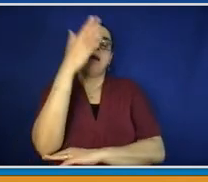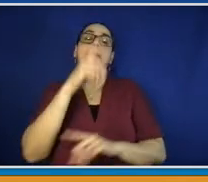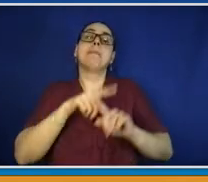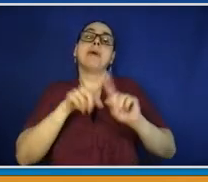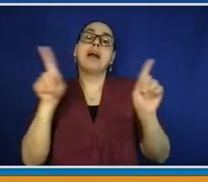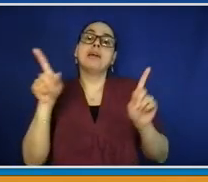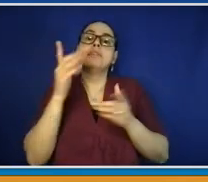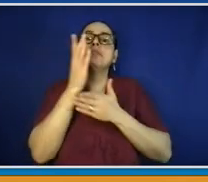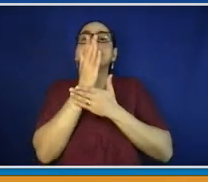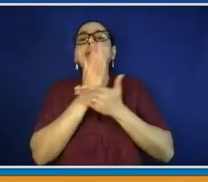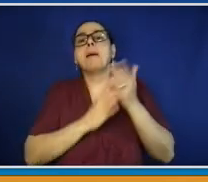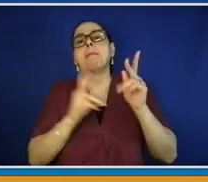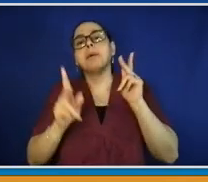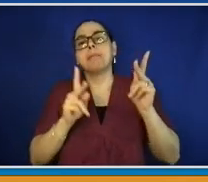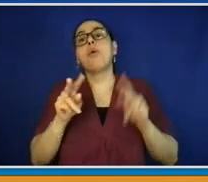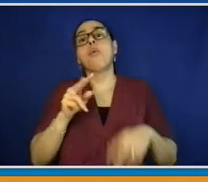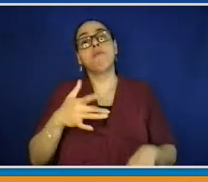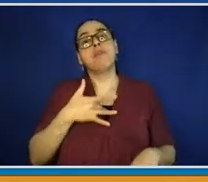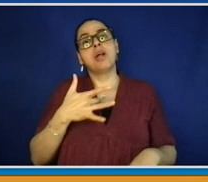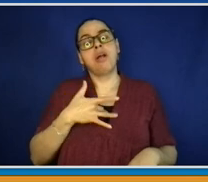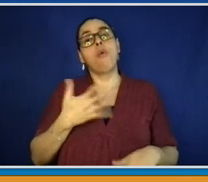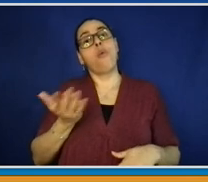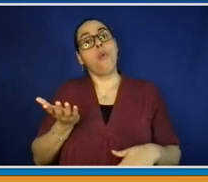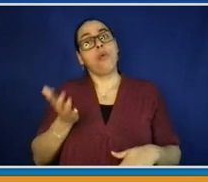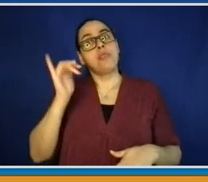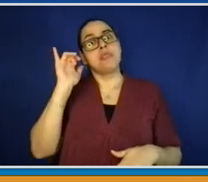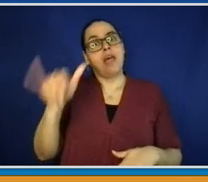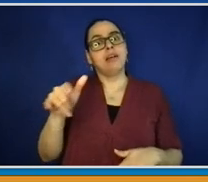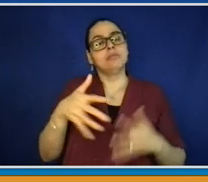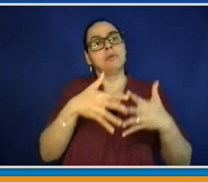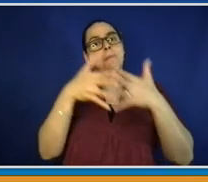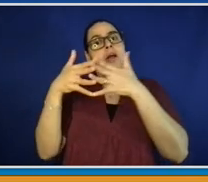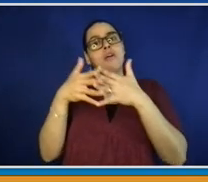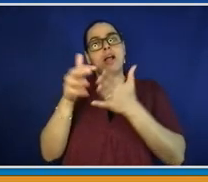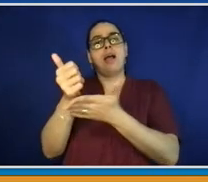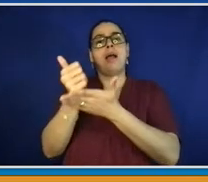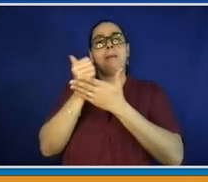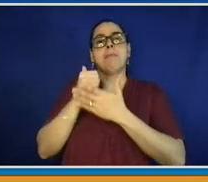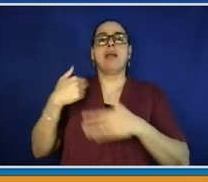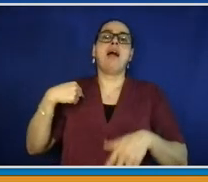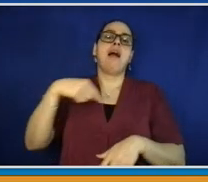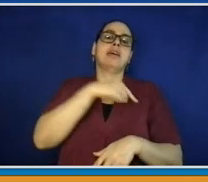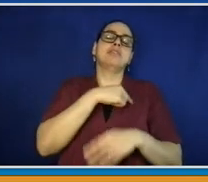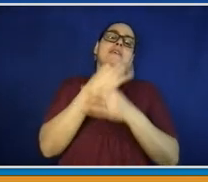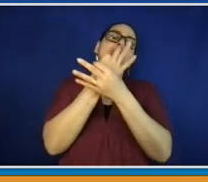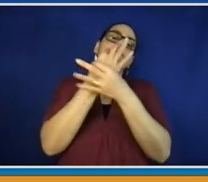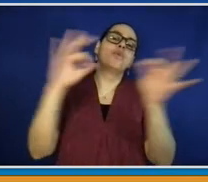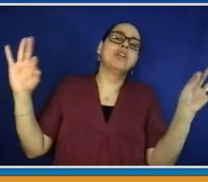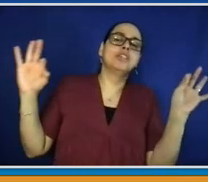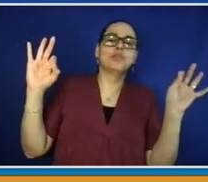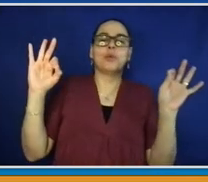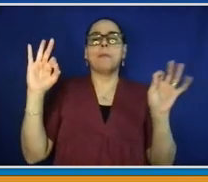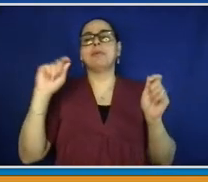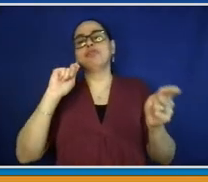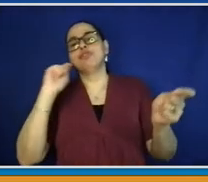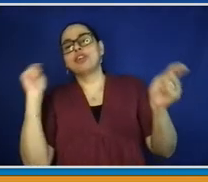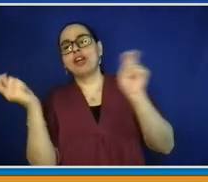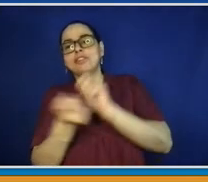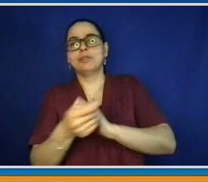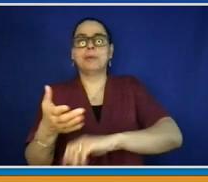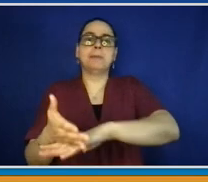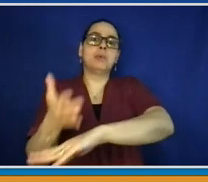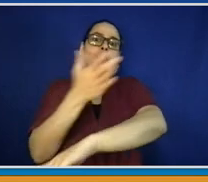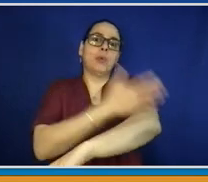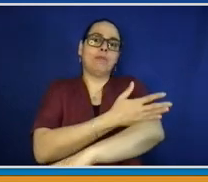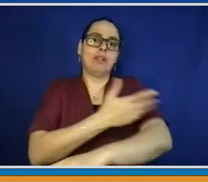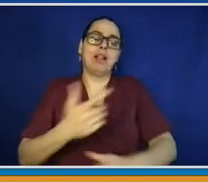by what we do to improve it, to reform it, to change things, and to make it better, but that the intrinsic nature of this country allows